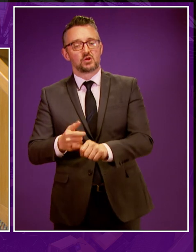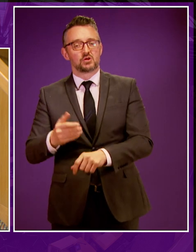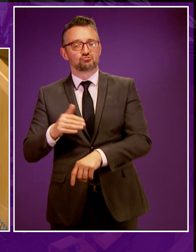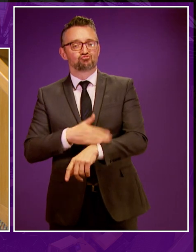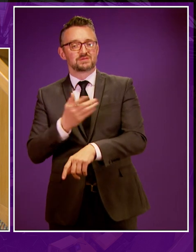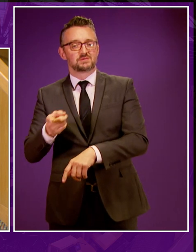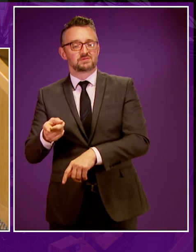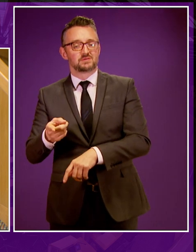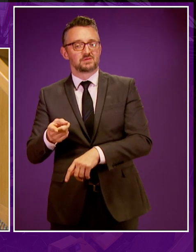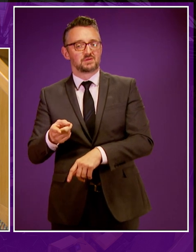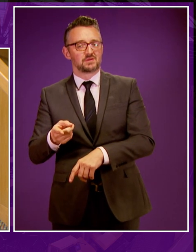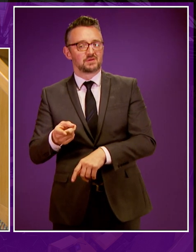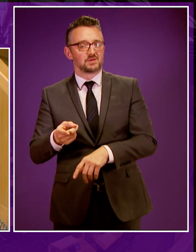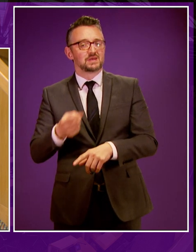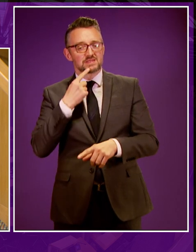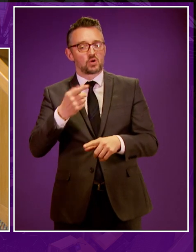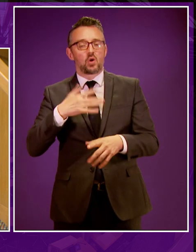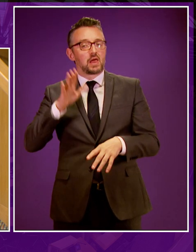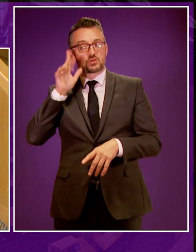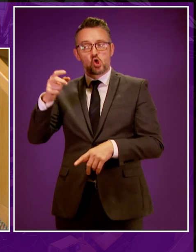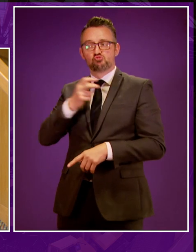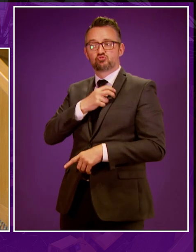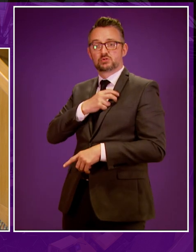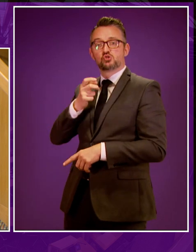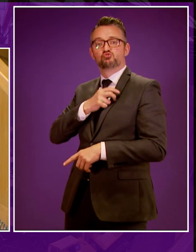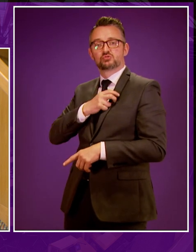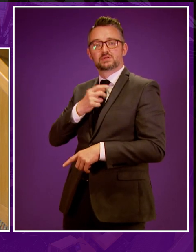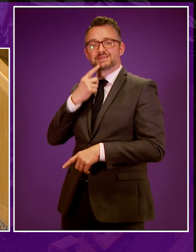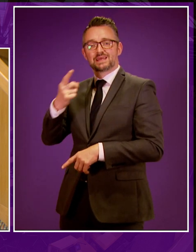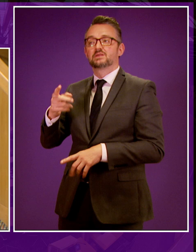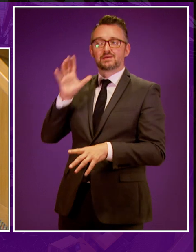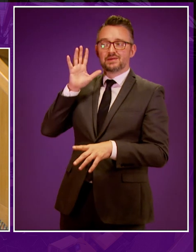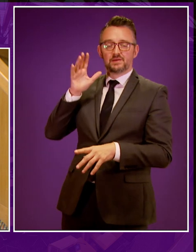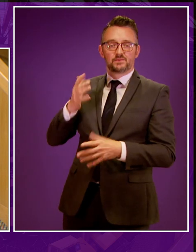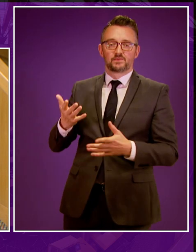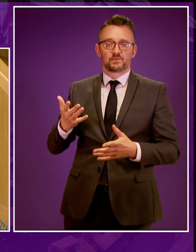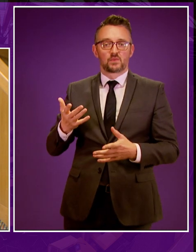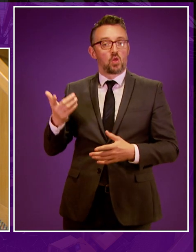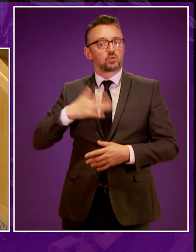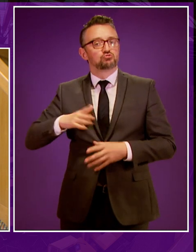and it would appear they only listen to their unions when they want to stop rather than create work.